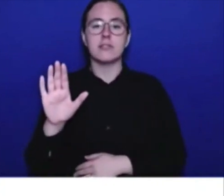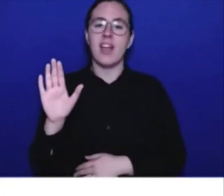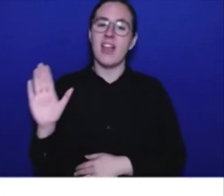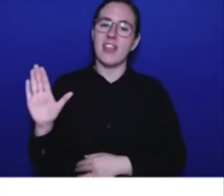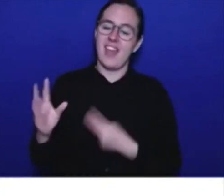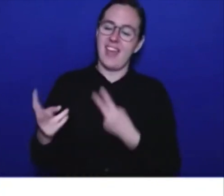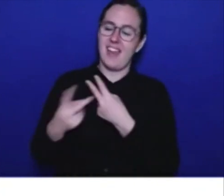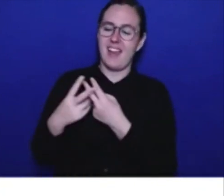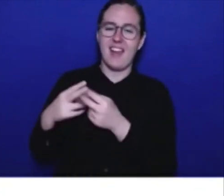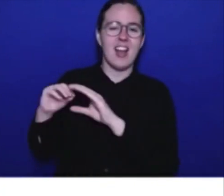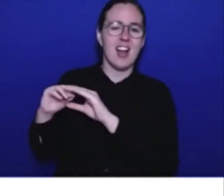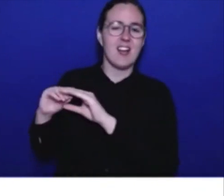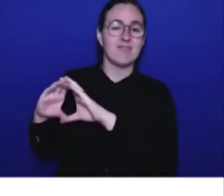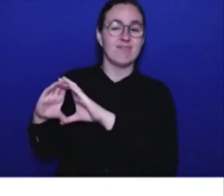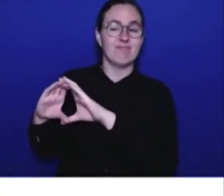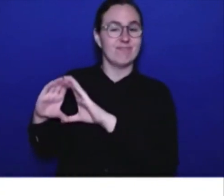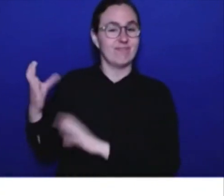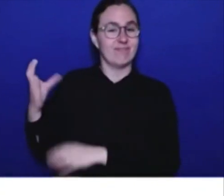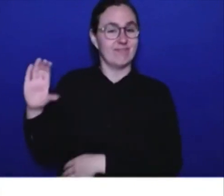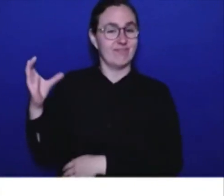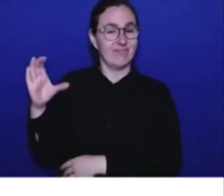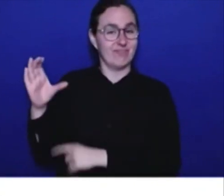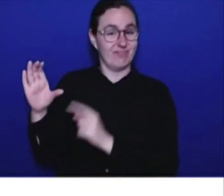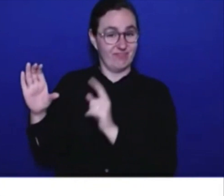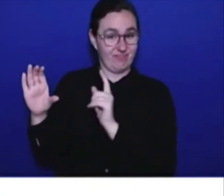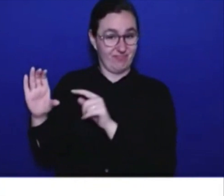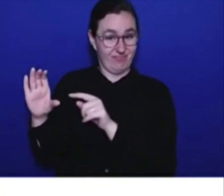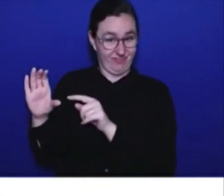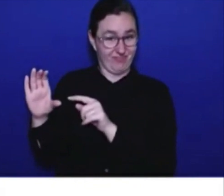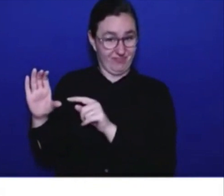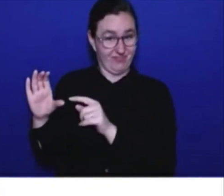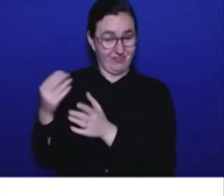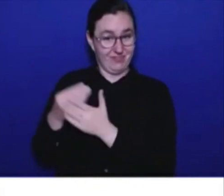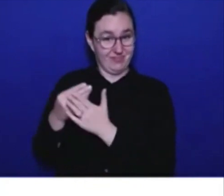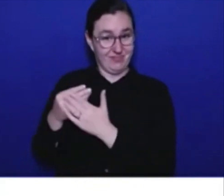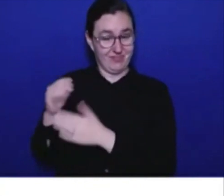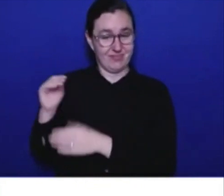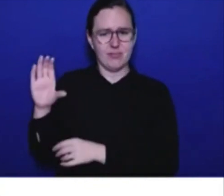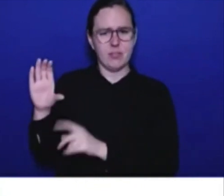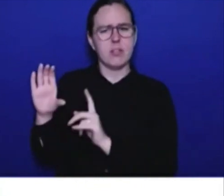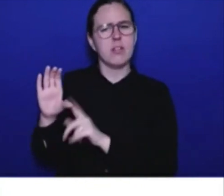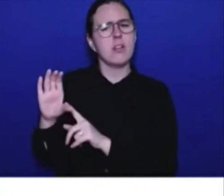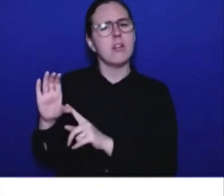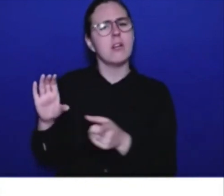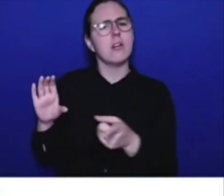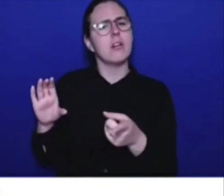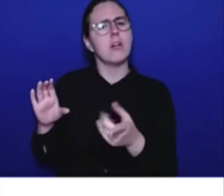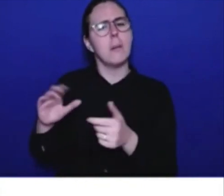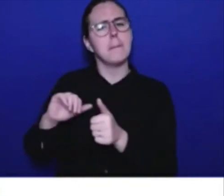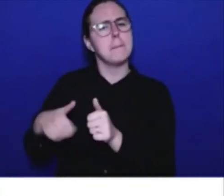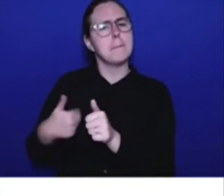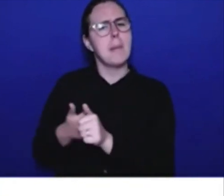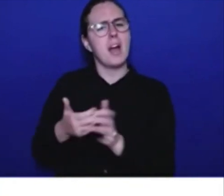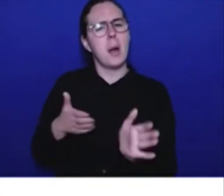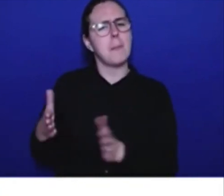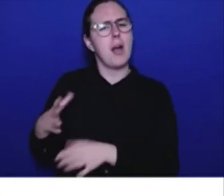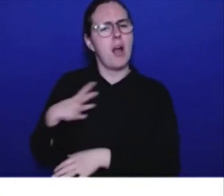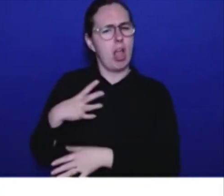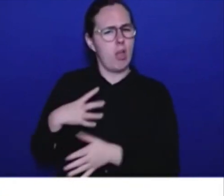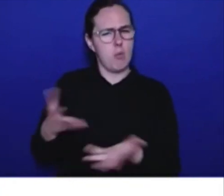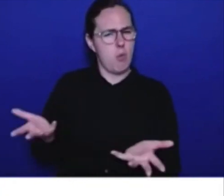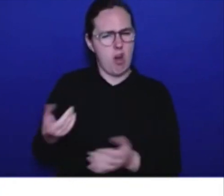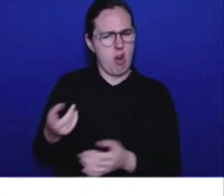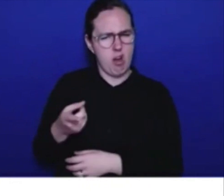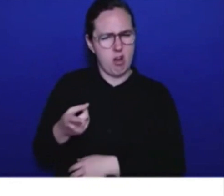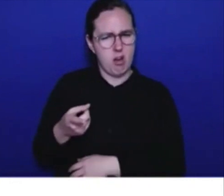the backup plan to draw from tax dollars, or what is the backup plan for, or do you let ICBC go into debt,